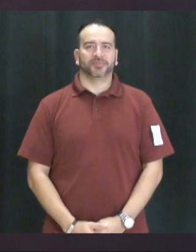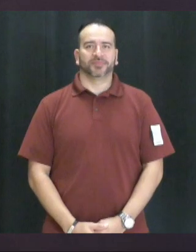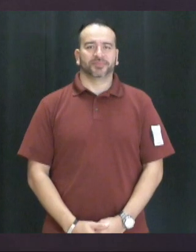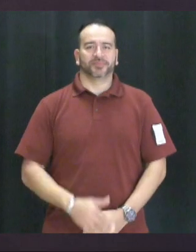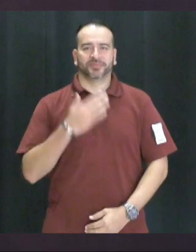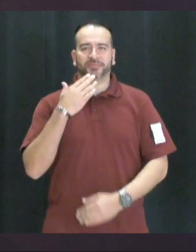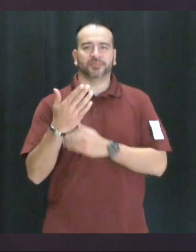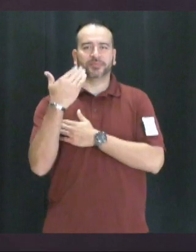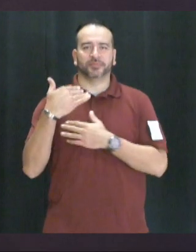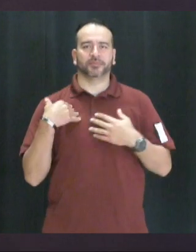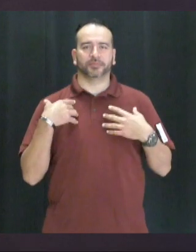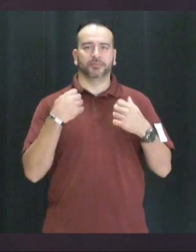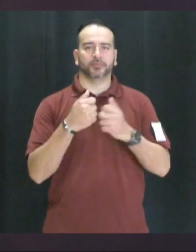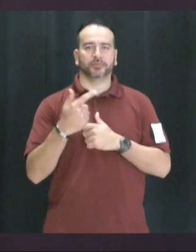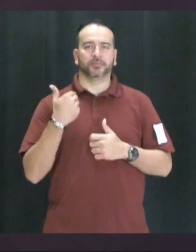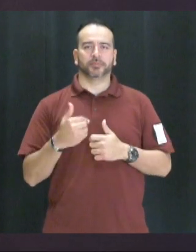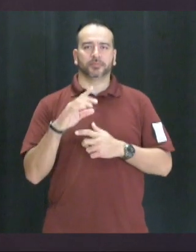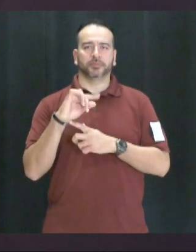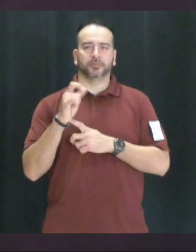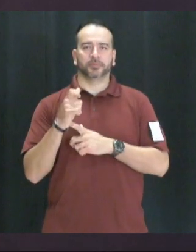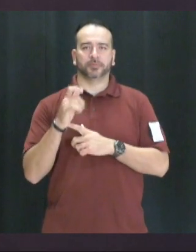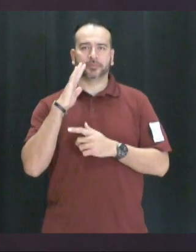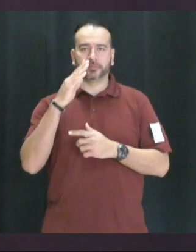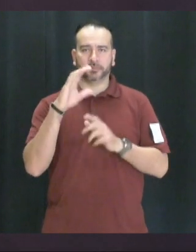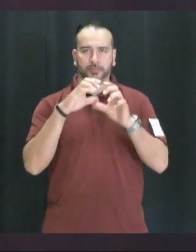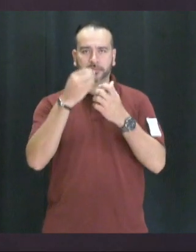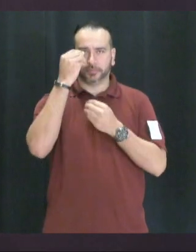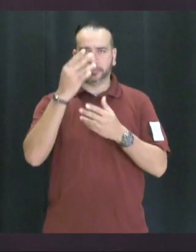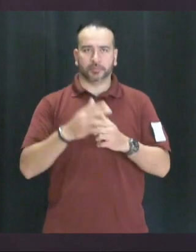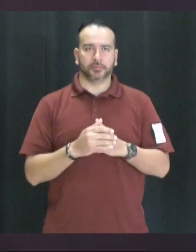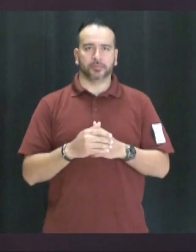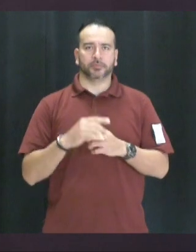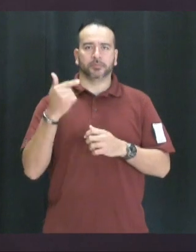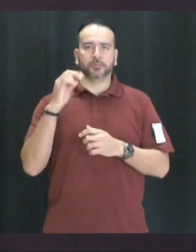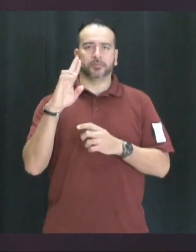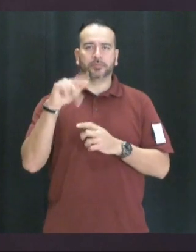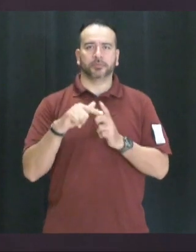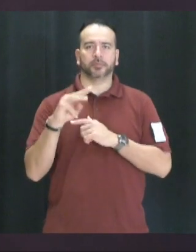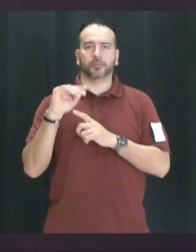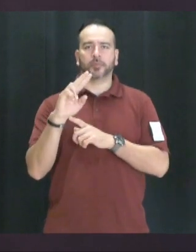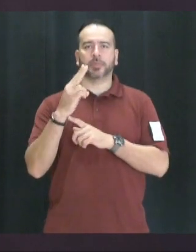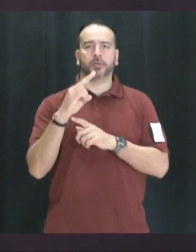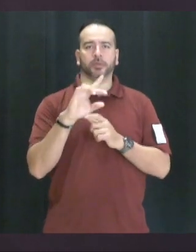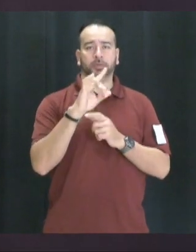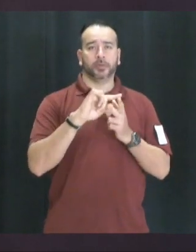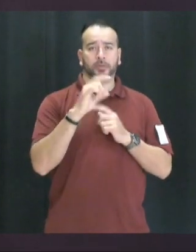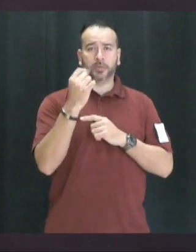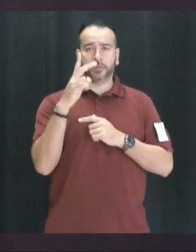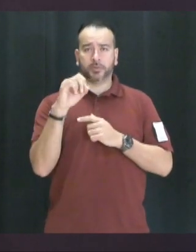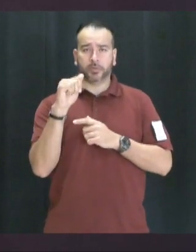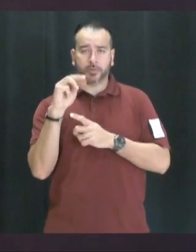Good morning Boone Braves. I'm Alex Carson. Here's your club news. Green Up Boone is March 2nd from 8 to 1130 AM.